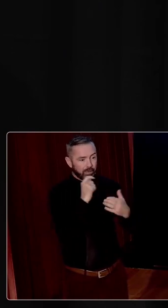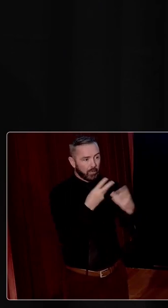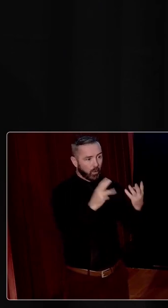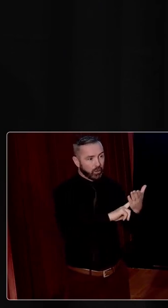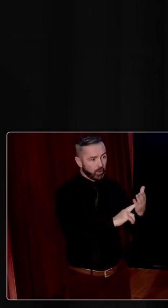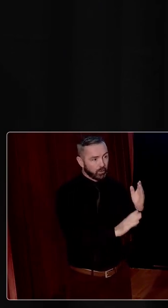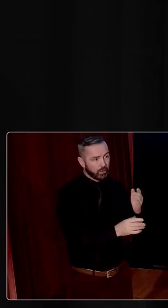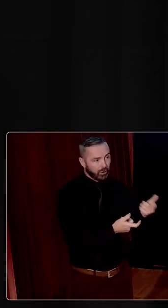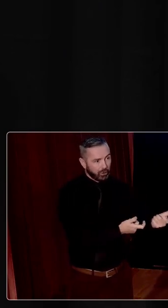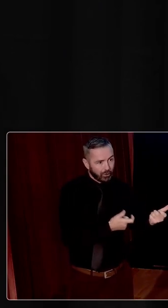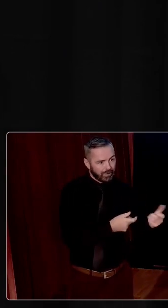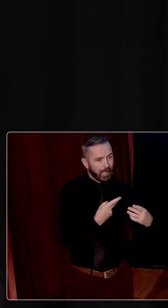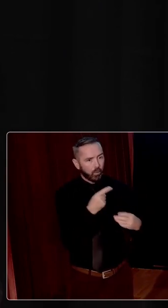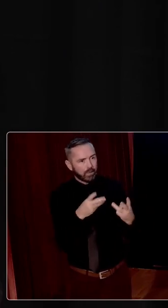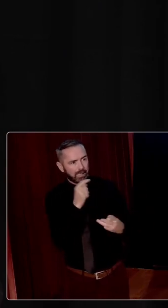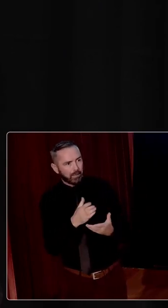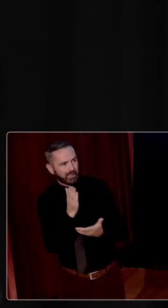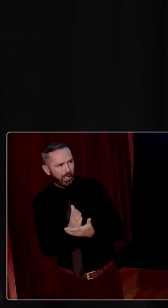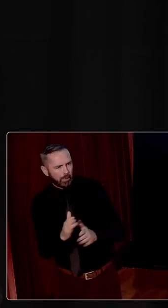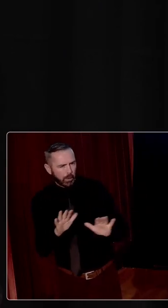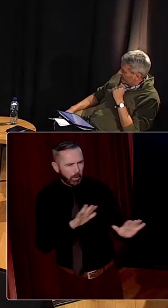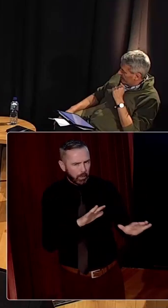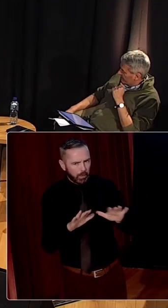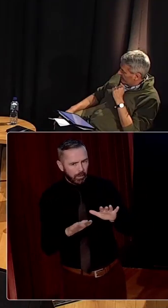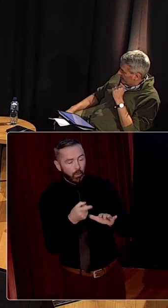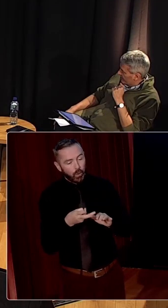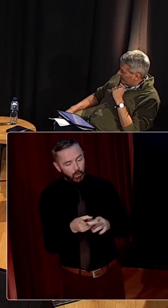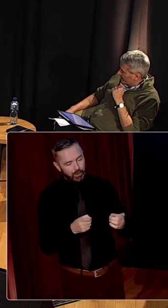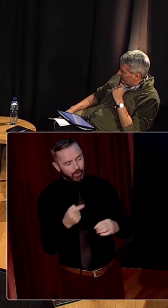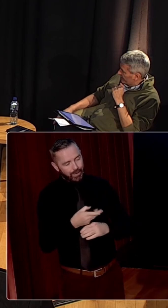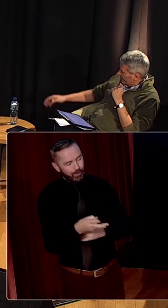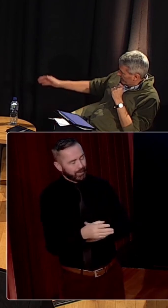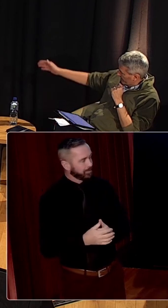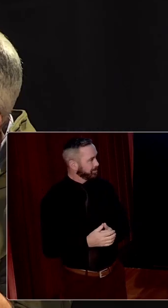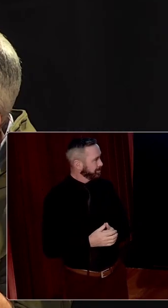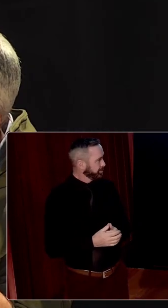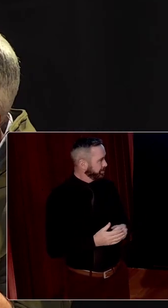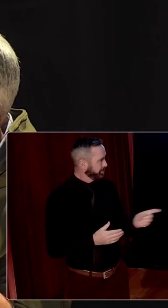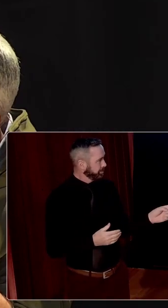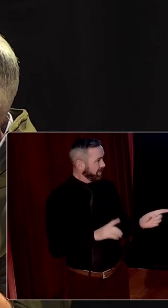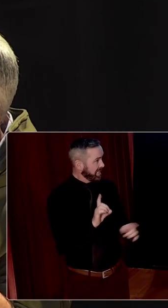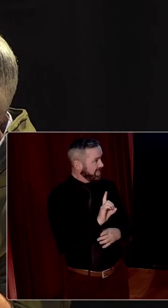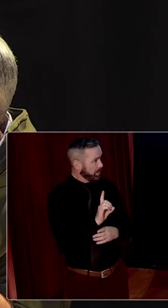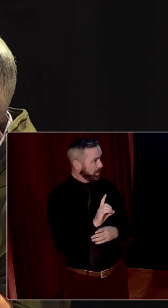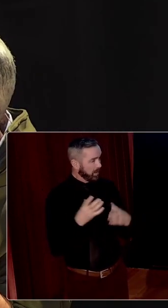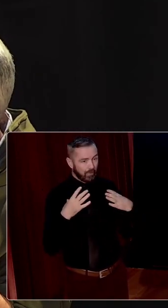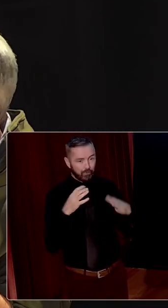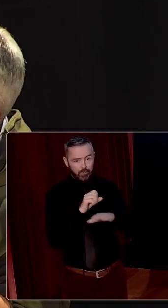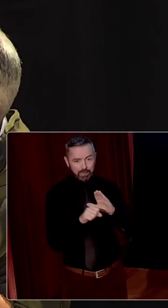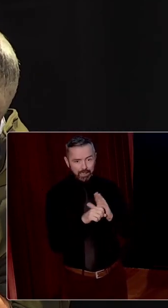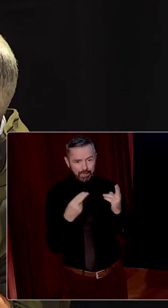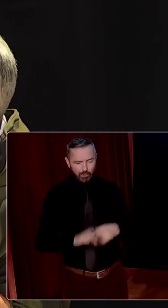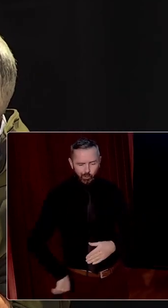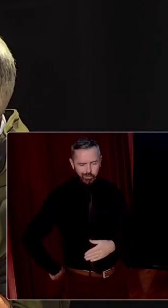now we want them to stop using guns. So this is one way to stop them doing it. Okay. Well, Dermot, maybe pick up on that. So the Free State has to